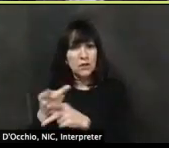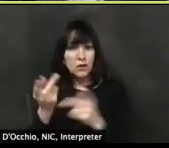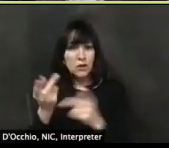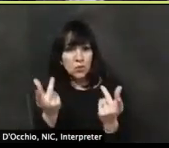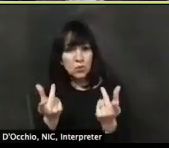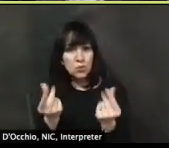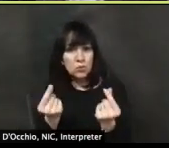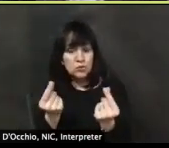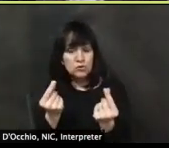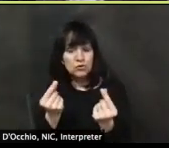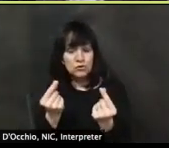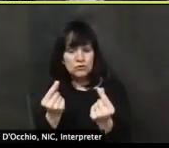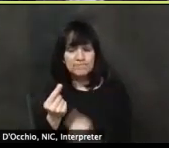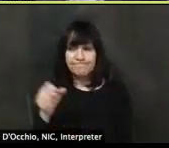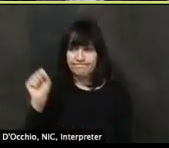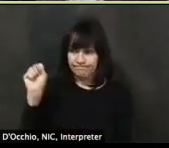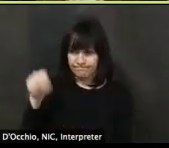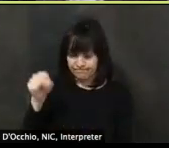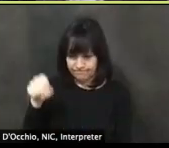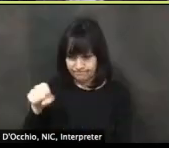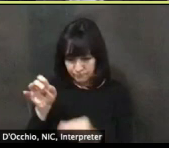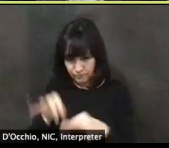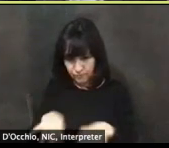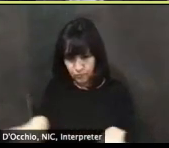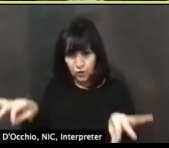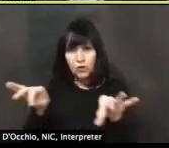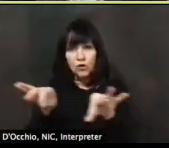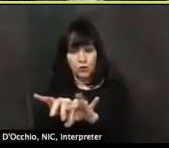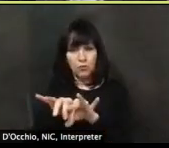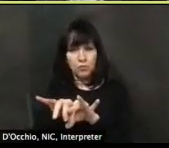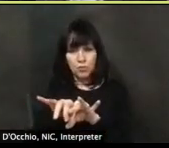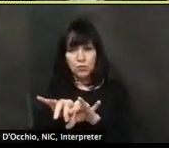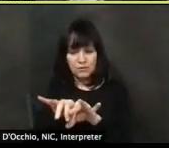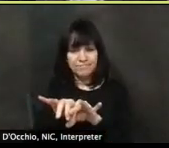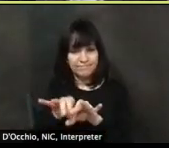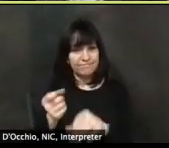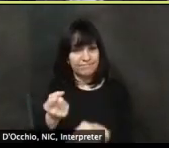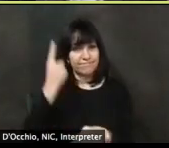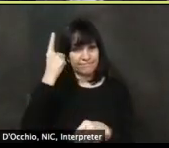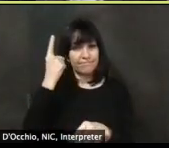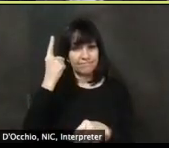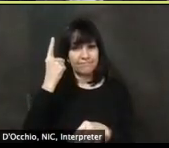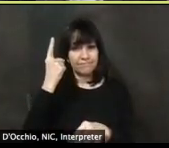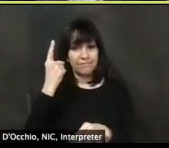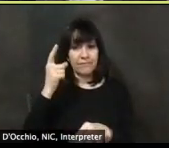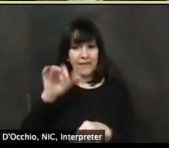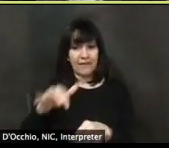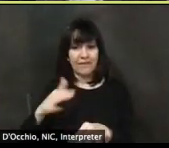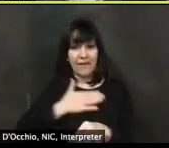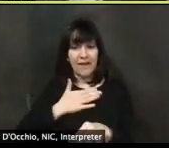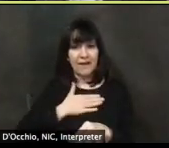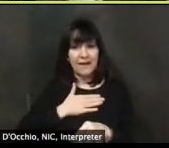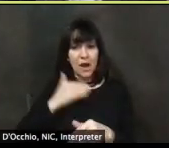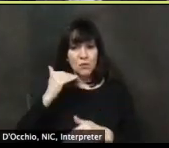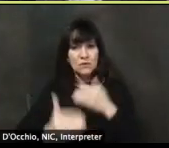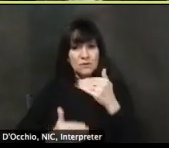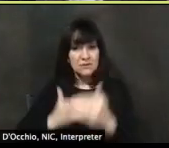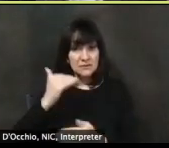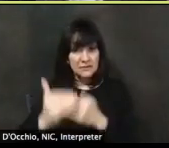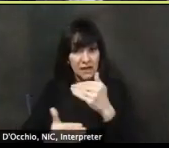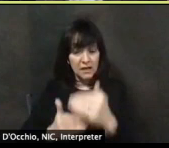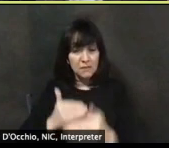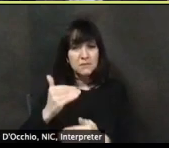about it in, in perfect concert with anything we're doing in terms of the interim steps we're taking in terms of any phase one reopening,